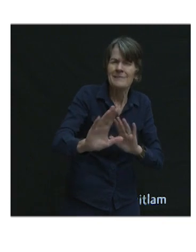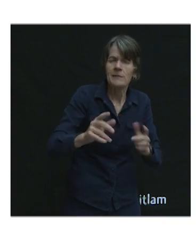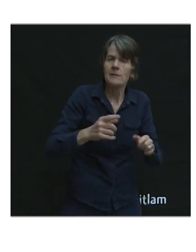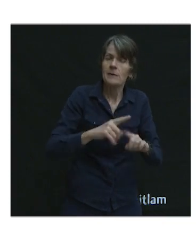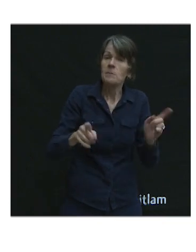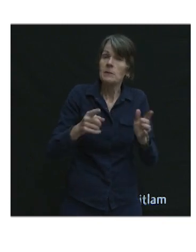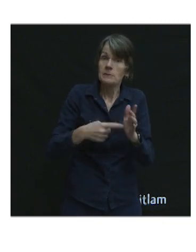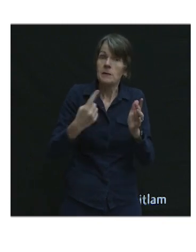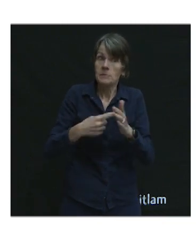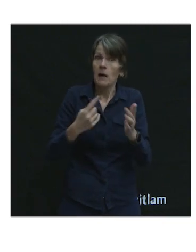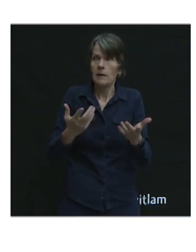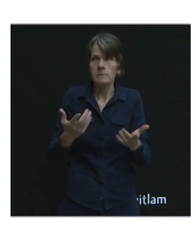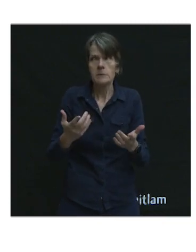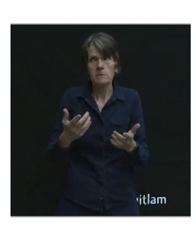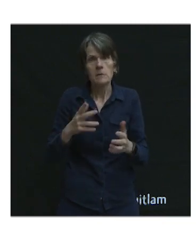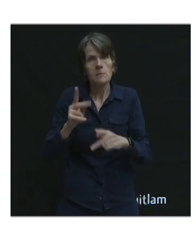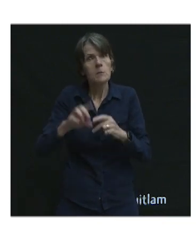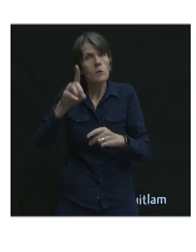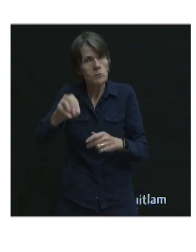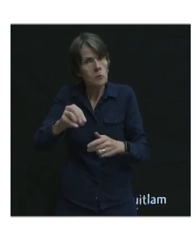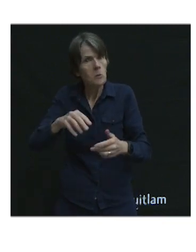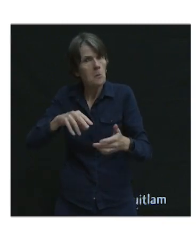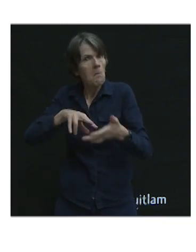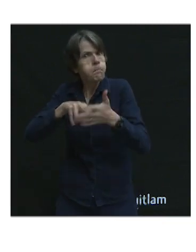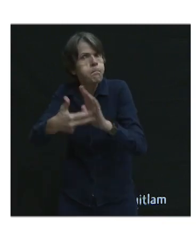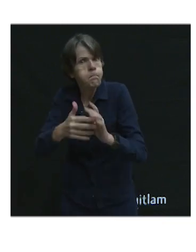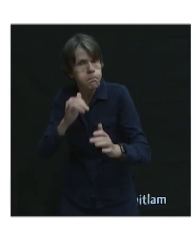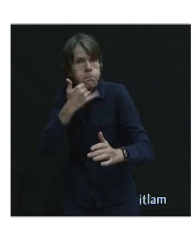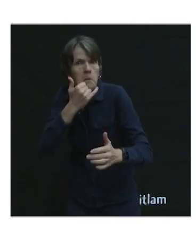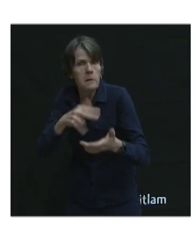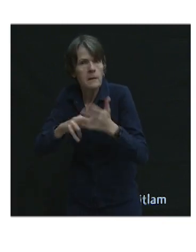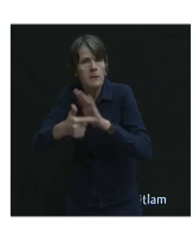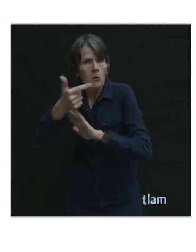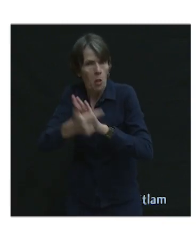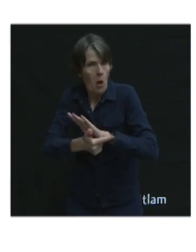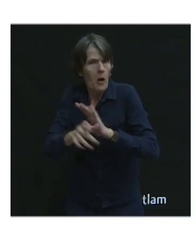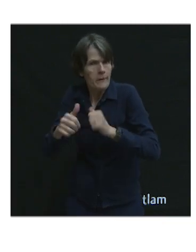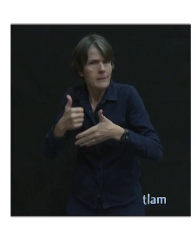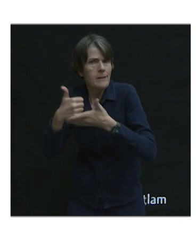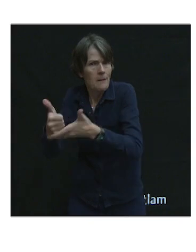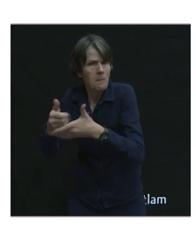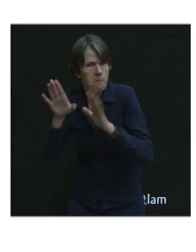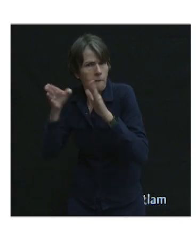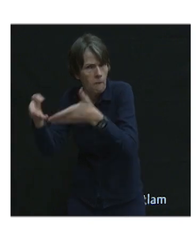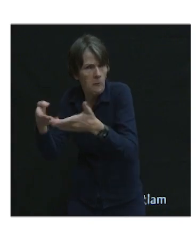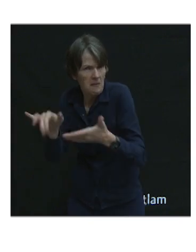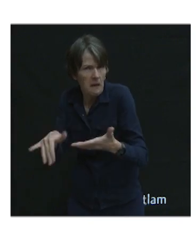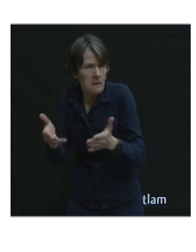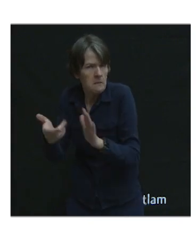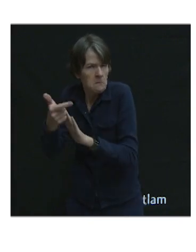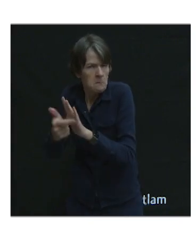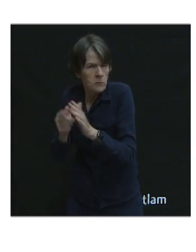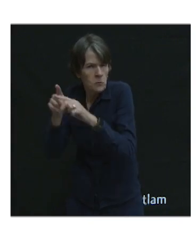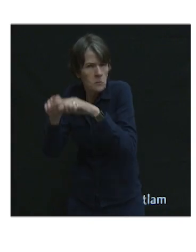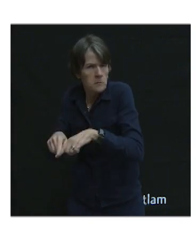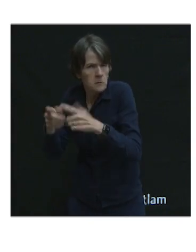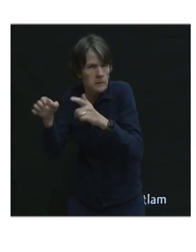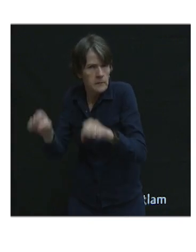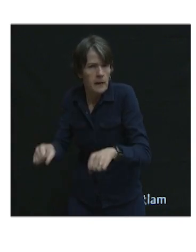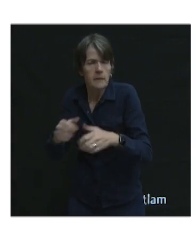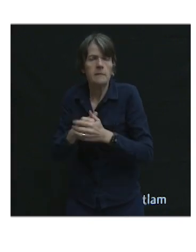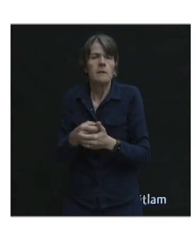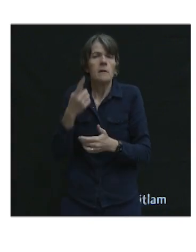misbehavior, that is where enforcement can really help us out to try to deal with that. And the things of in terms of intentional